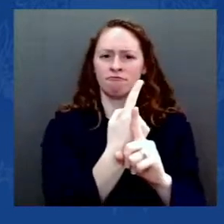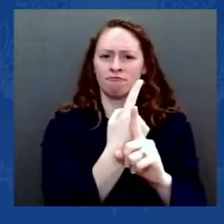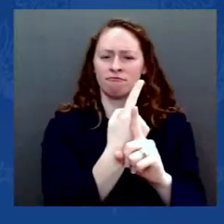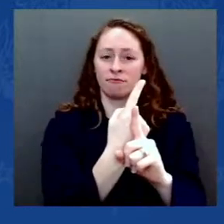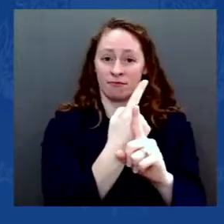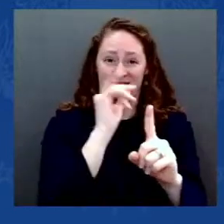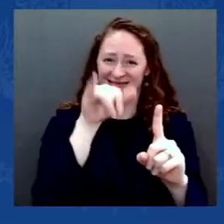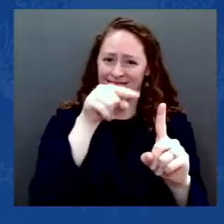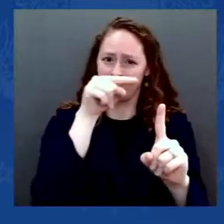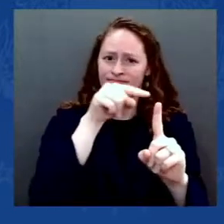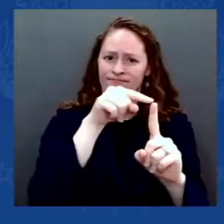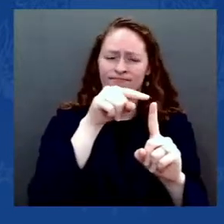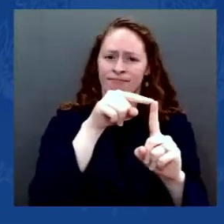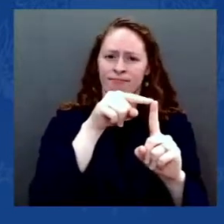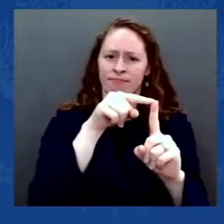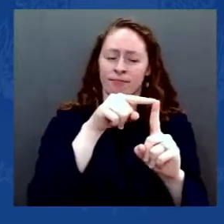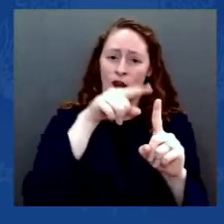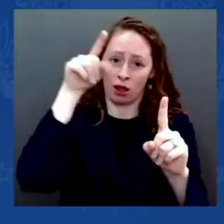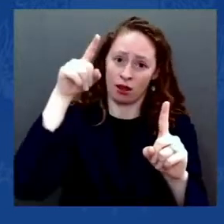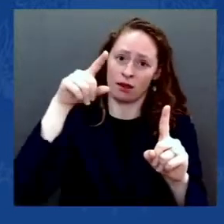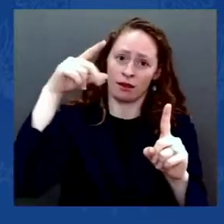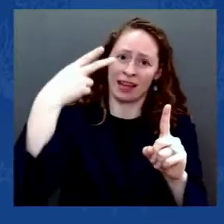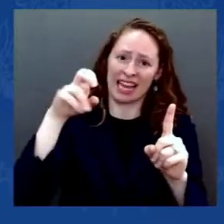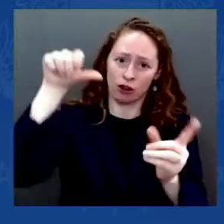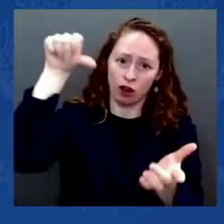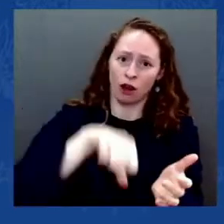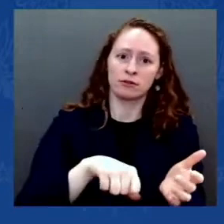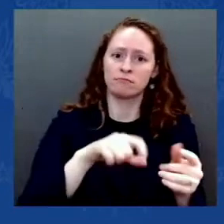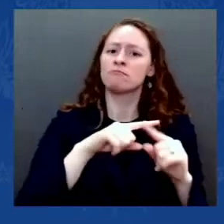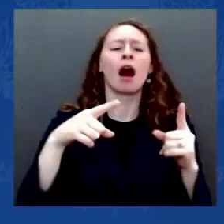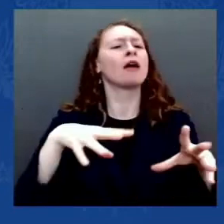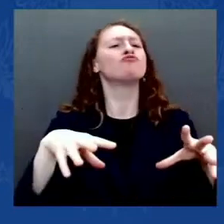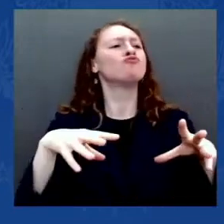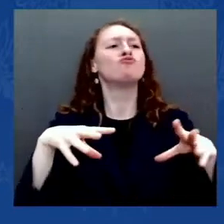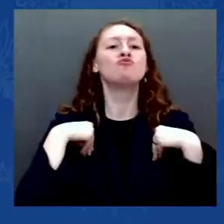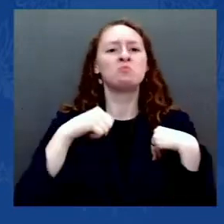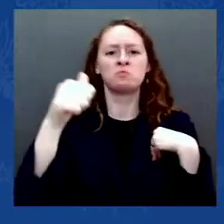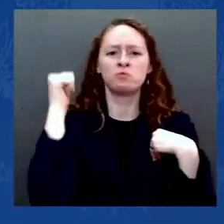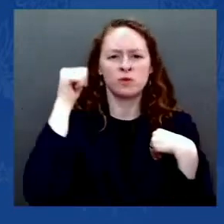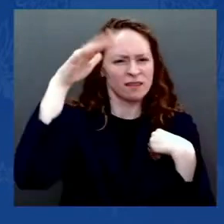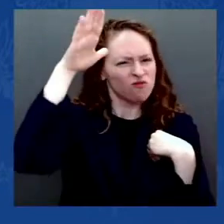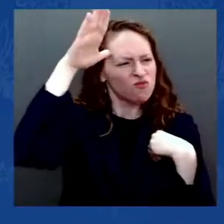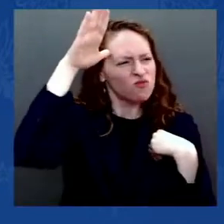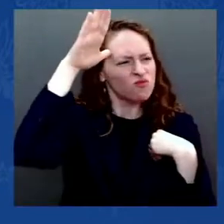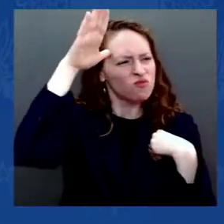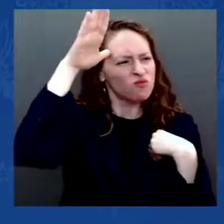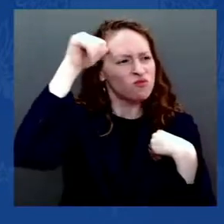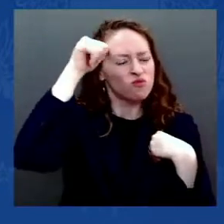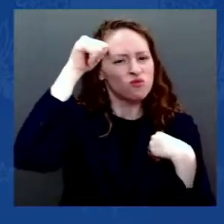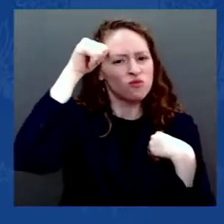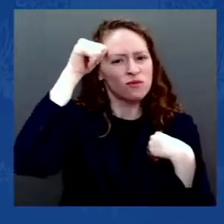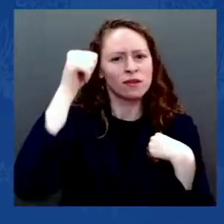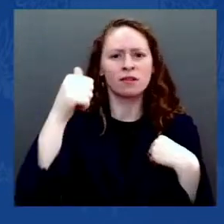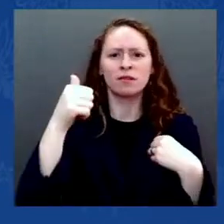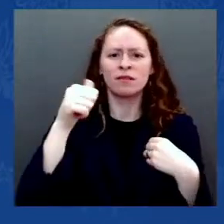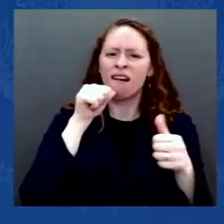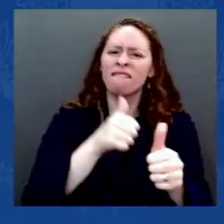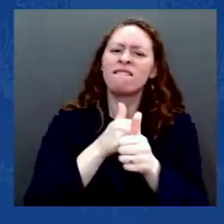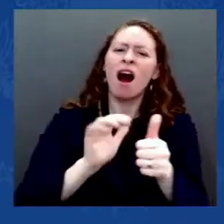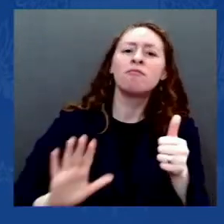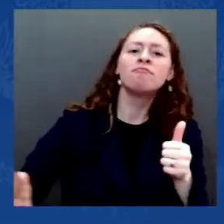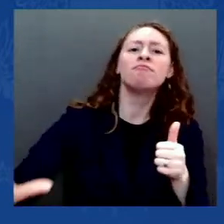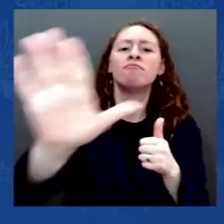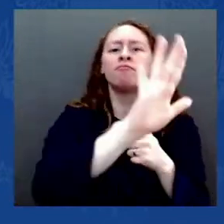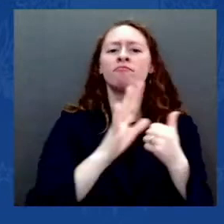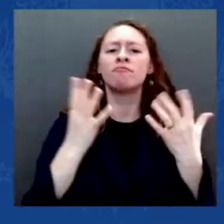While some courageous men and women in the Republican Party are standing against it, trying to uphold the principle of that party, too